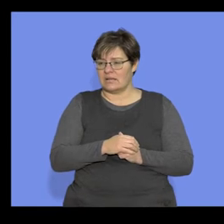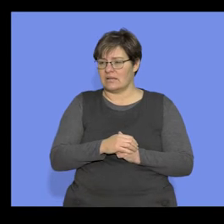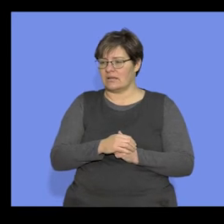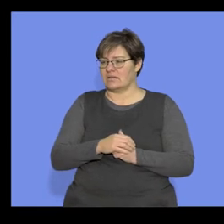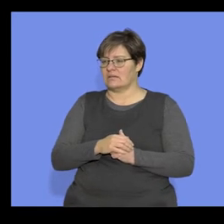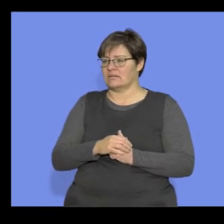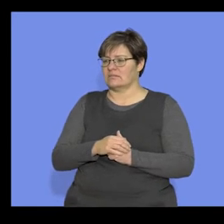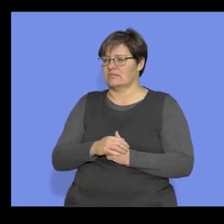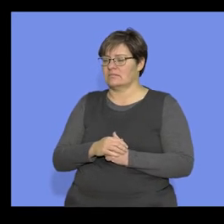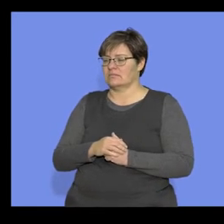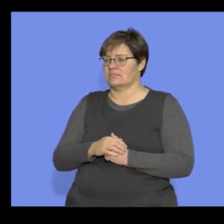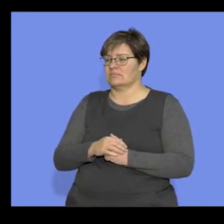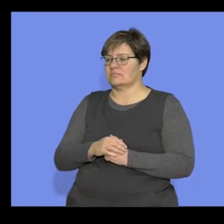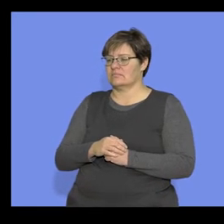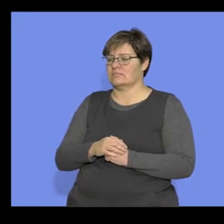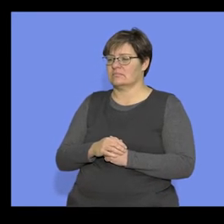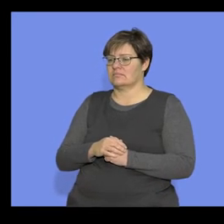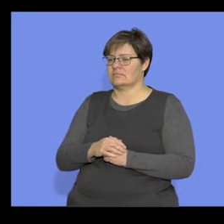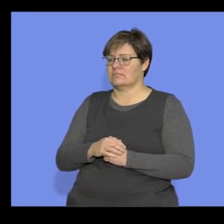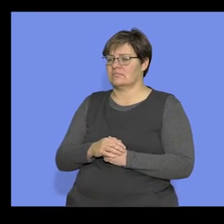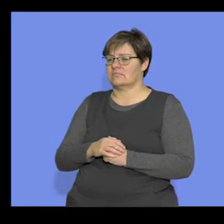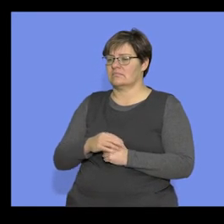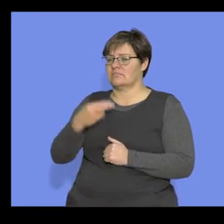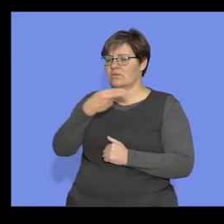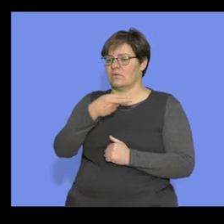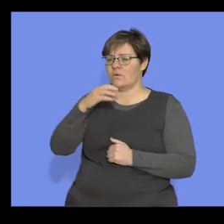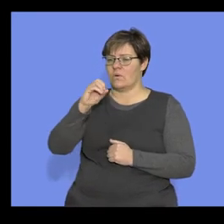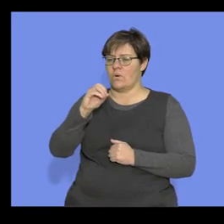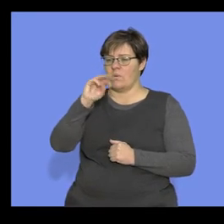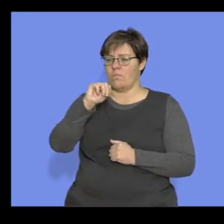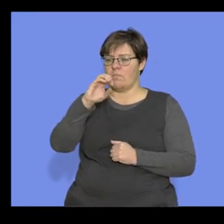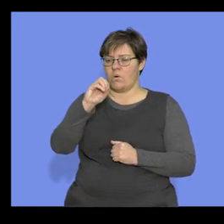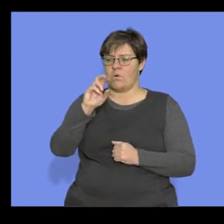answer will then be, all right, this one.